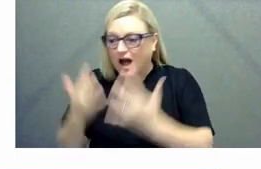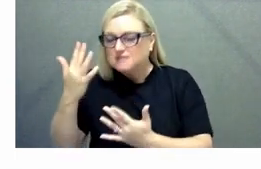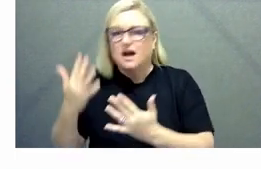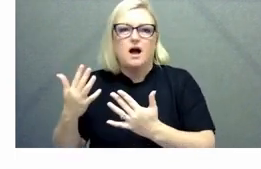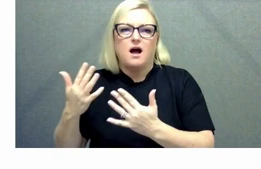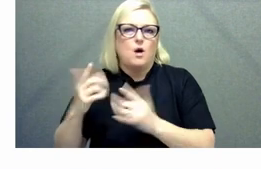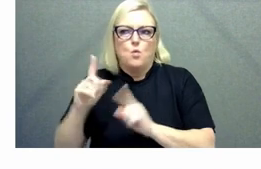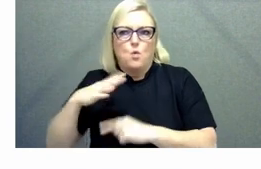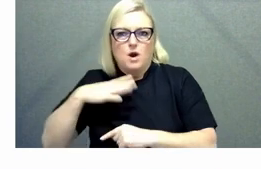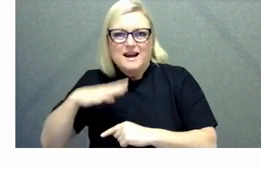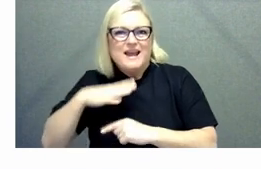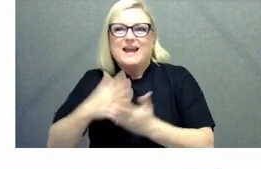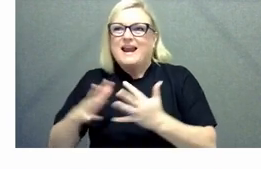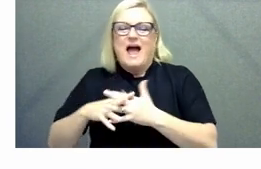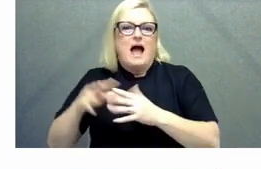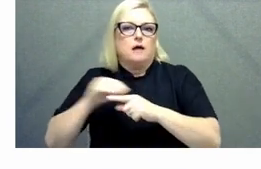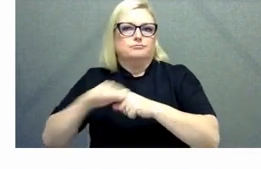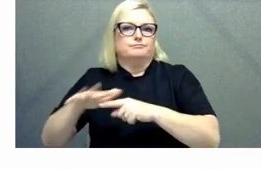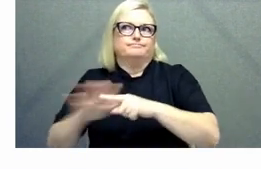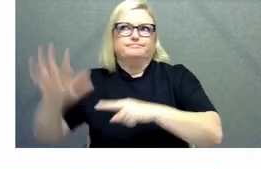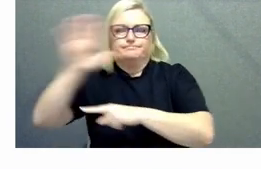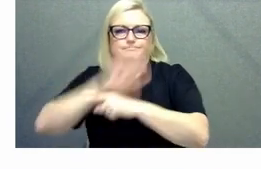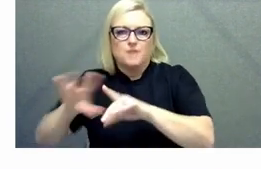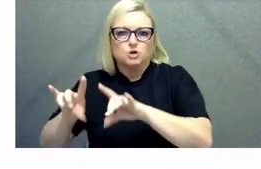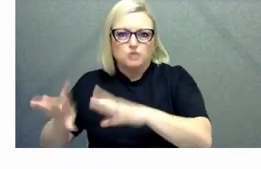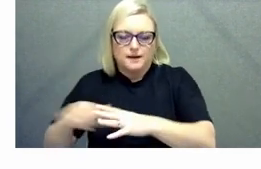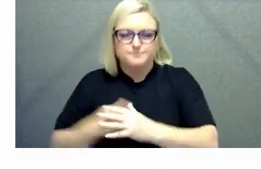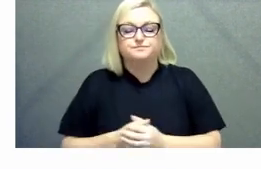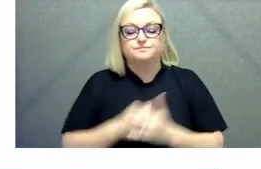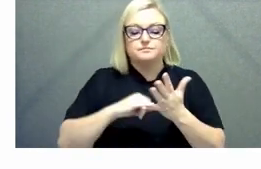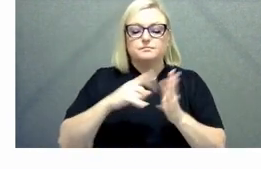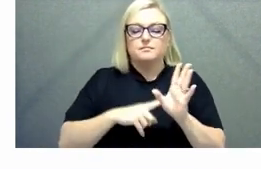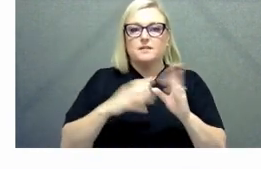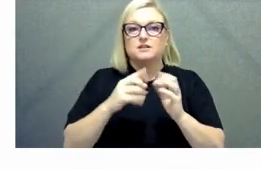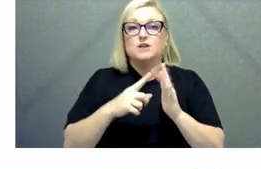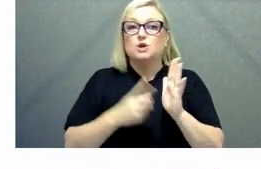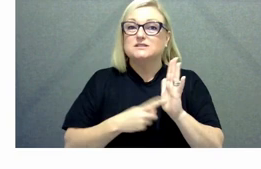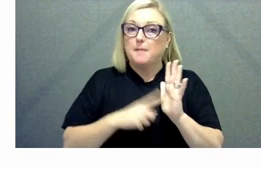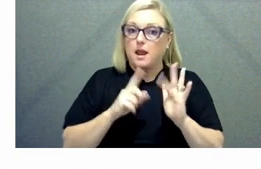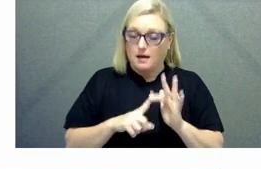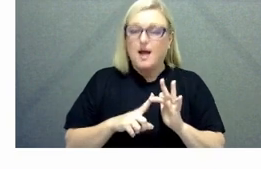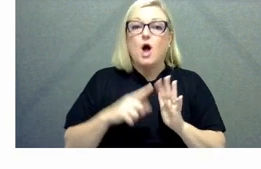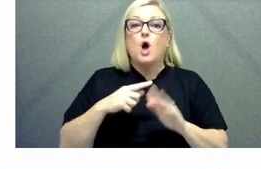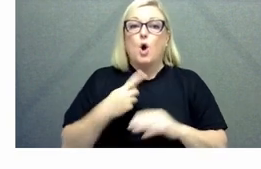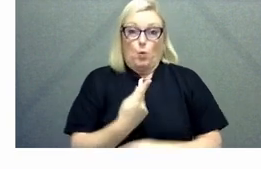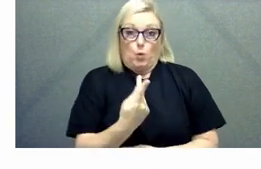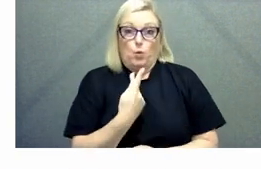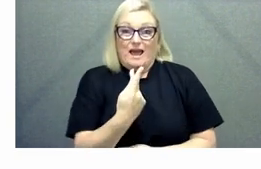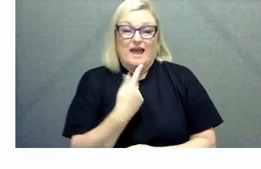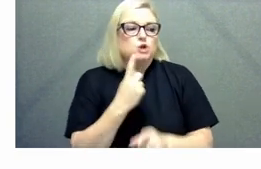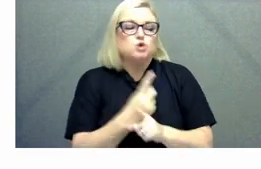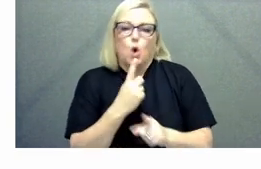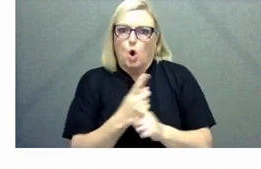country um Sybilla I know that that we talk about this often in in the ABS you know what are the future skills